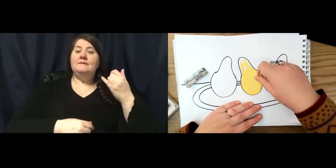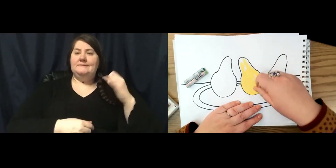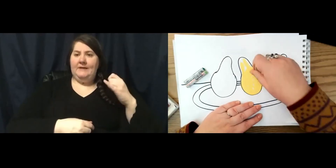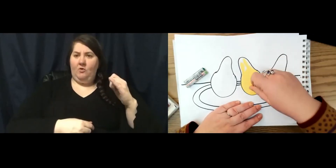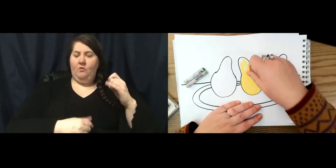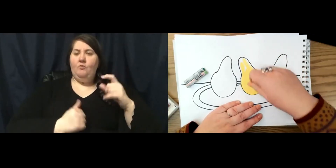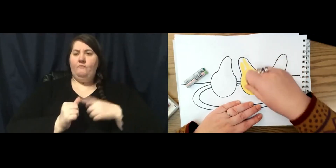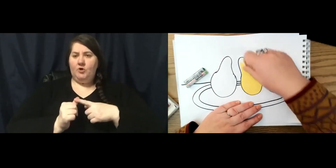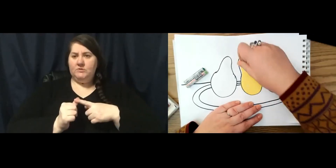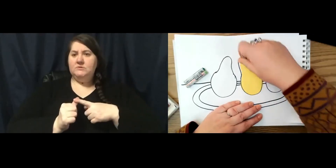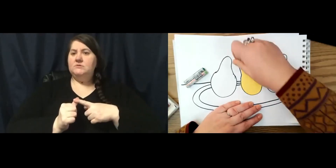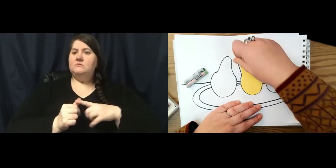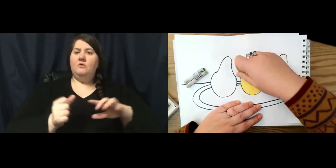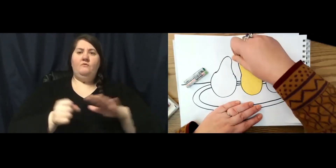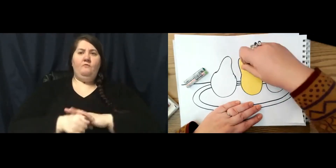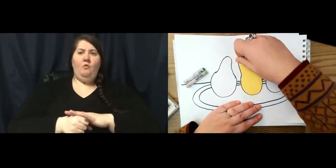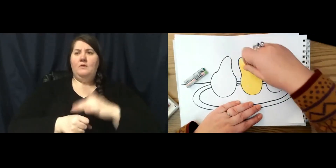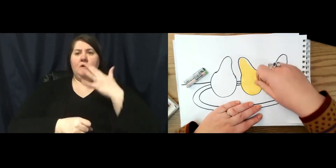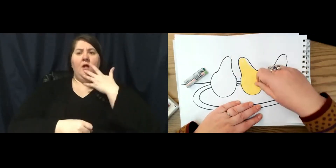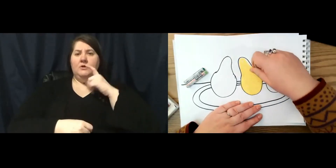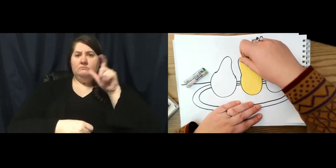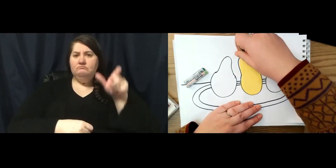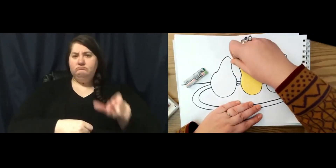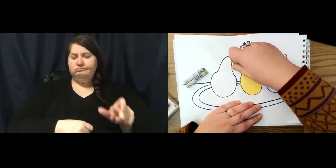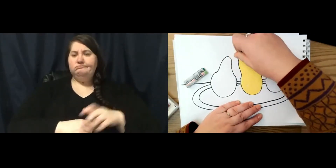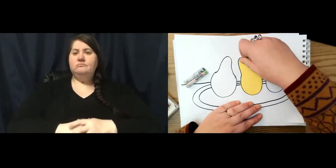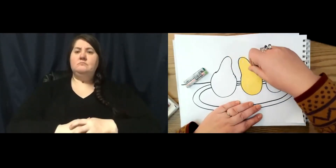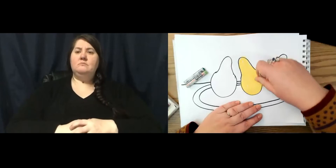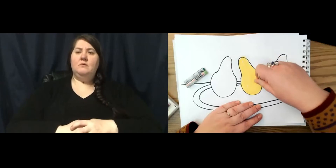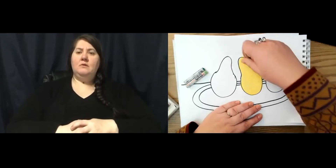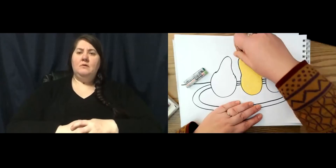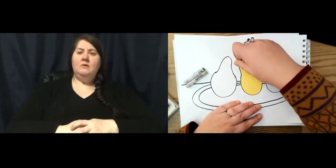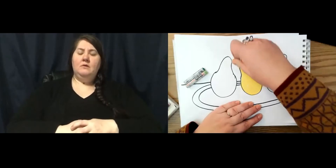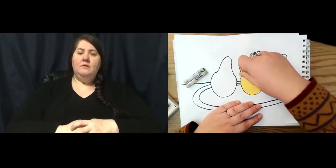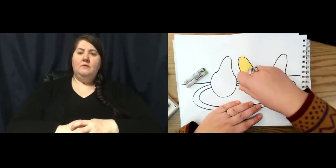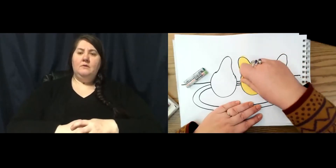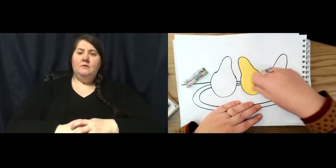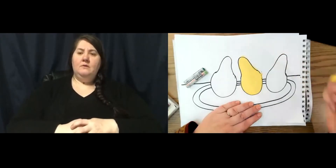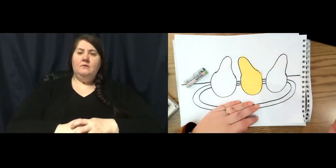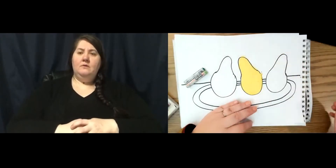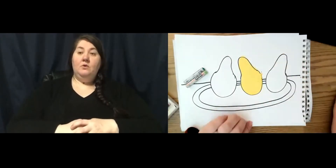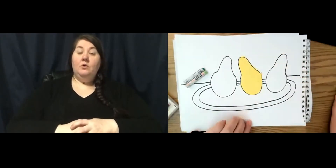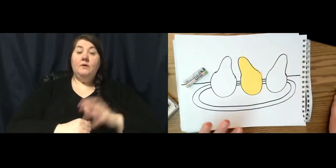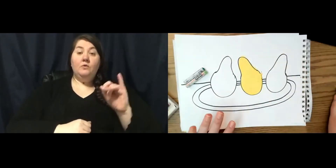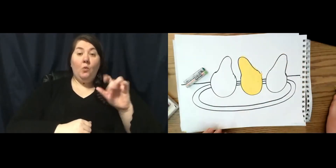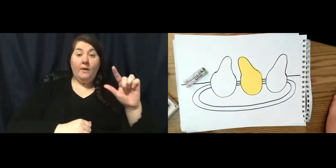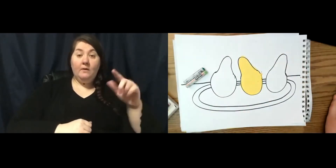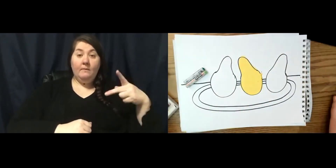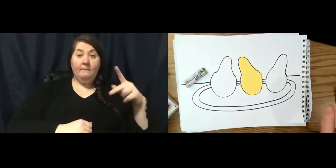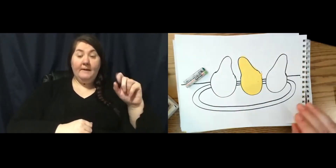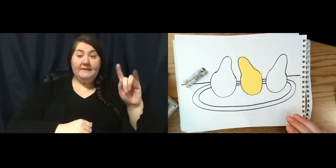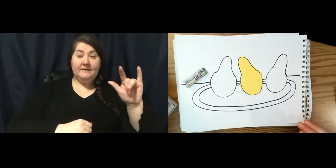in an entire pair. One of the really cool things about oil pastels that we can